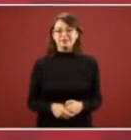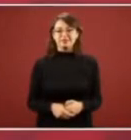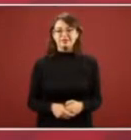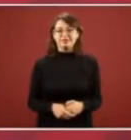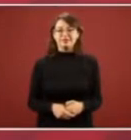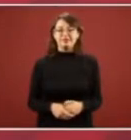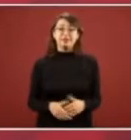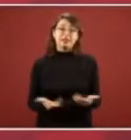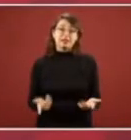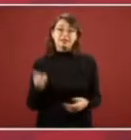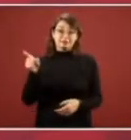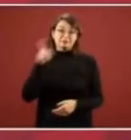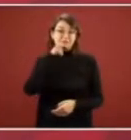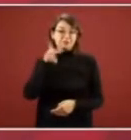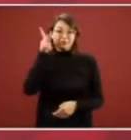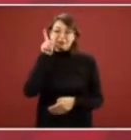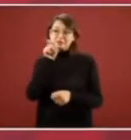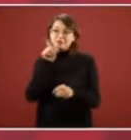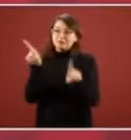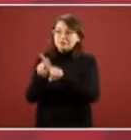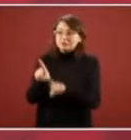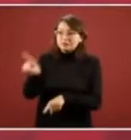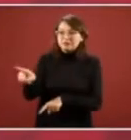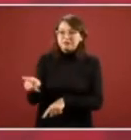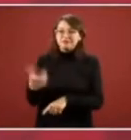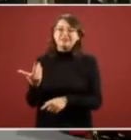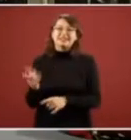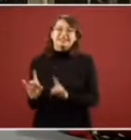but the papa did very well